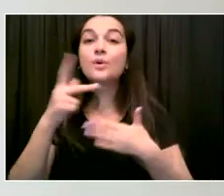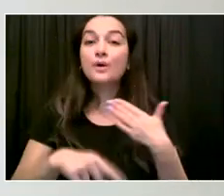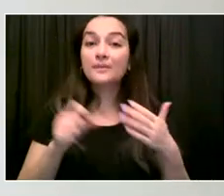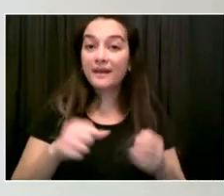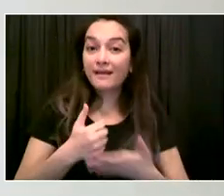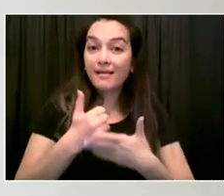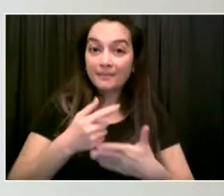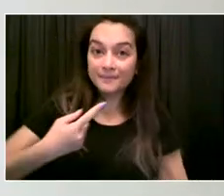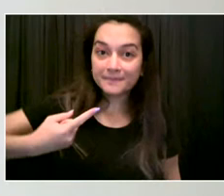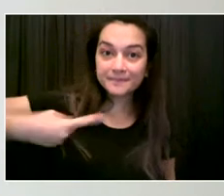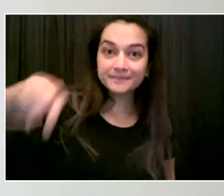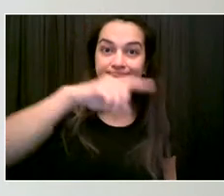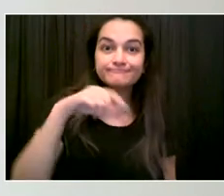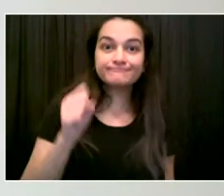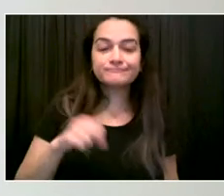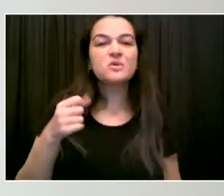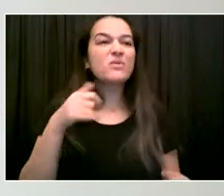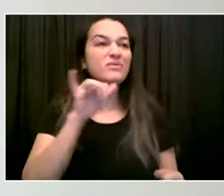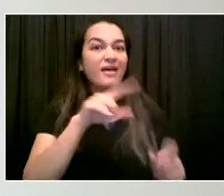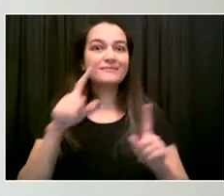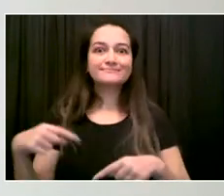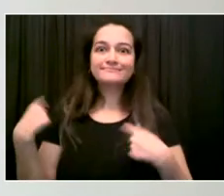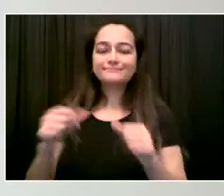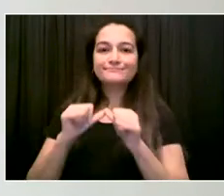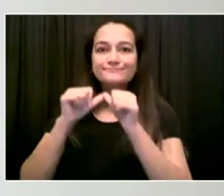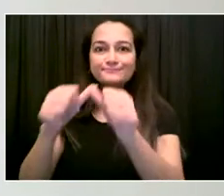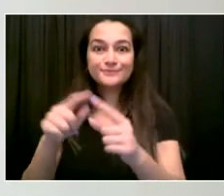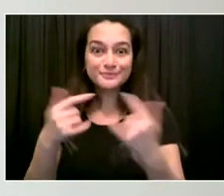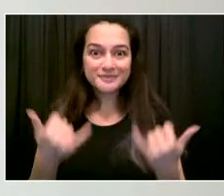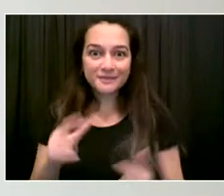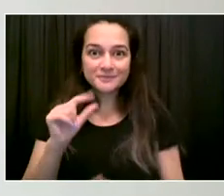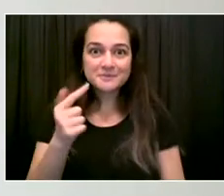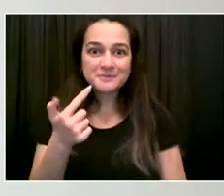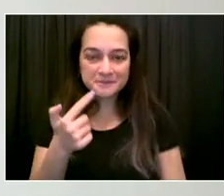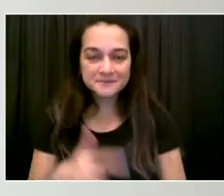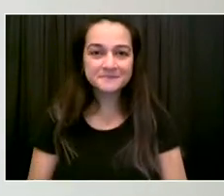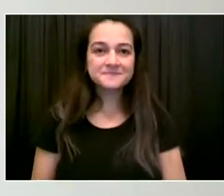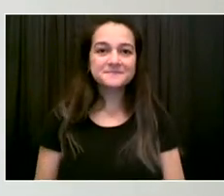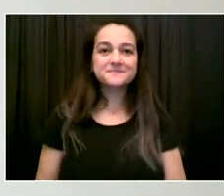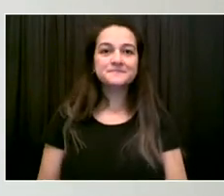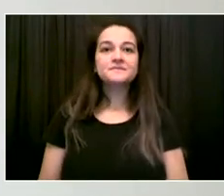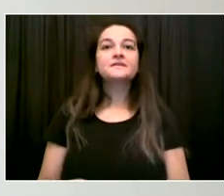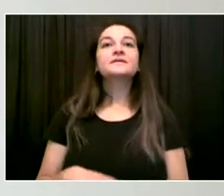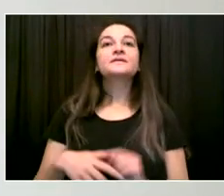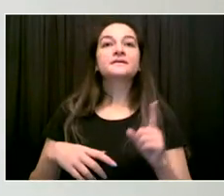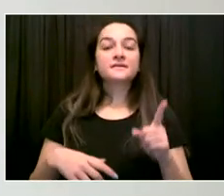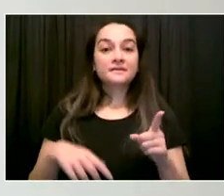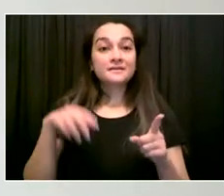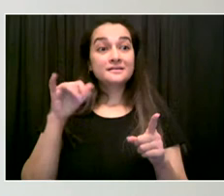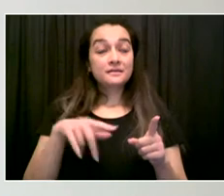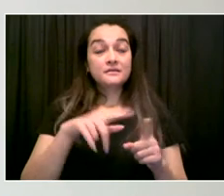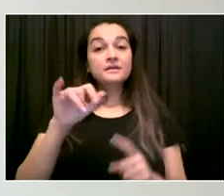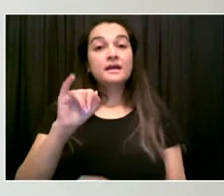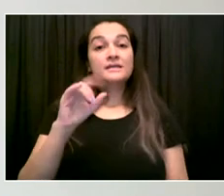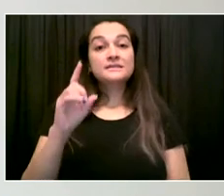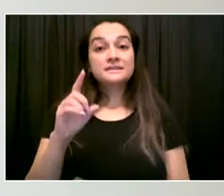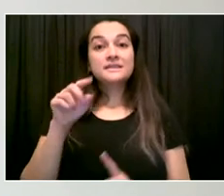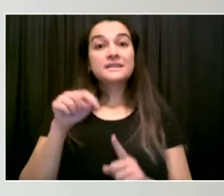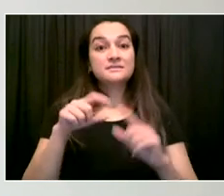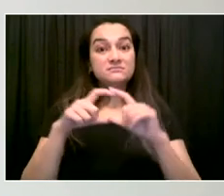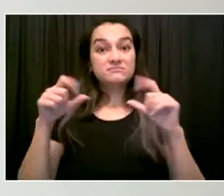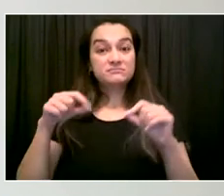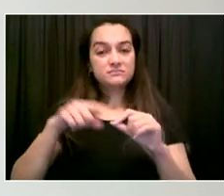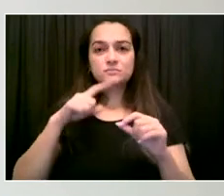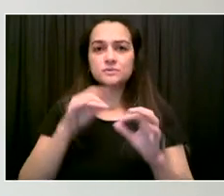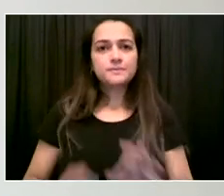identification, which would open the doors to crucial services like opening bank account, establishing residency, accessing